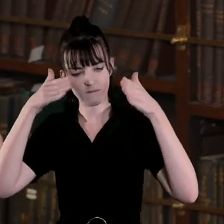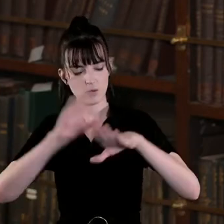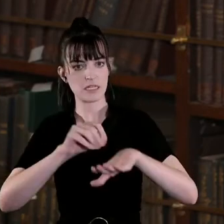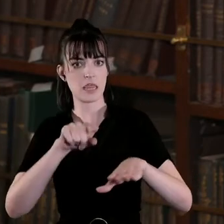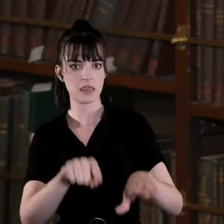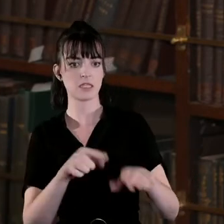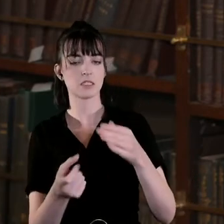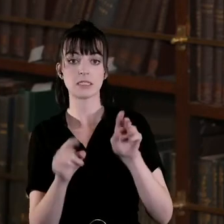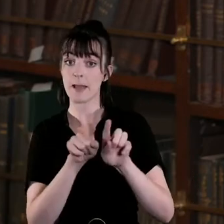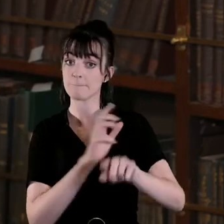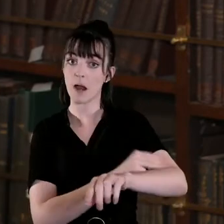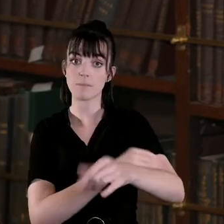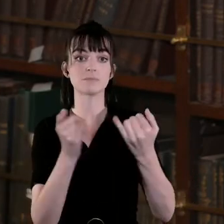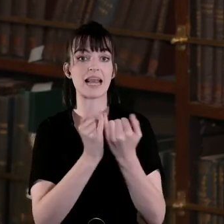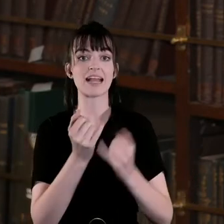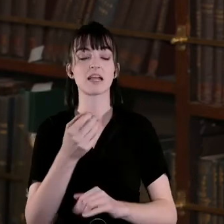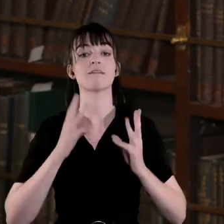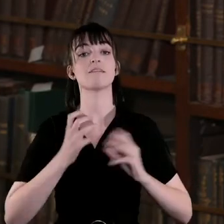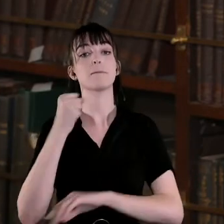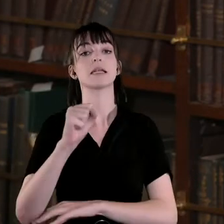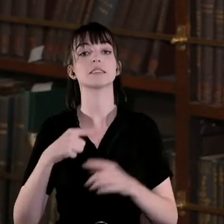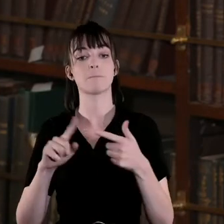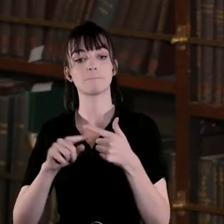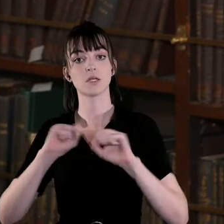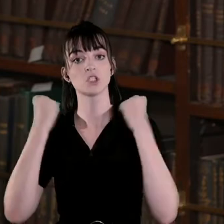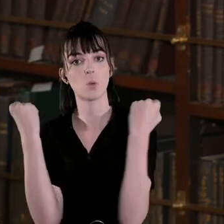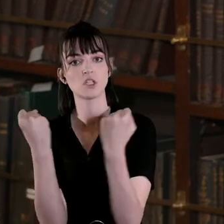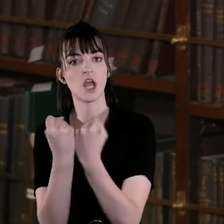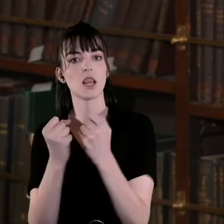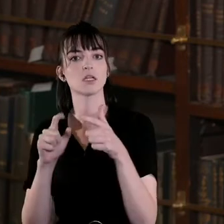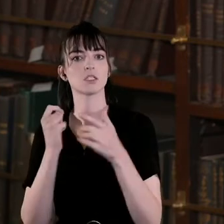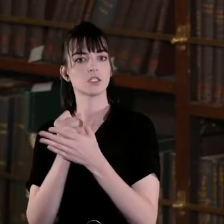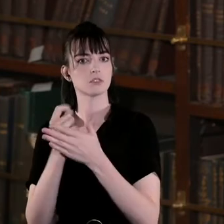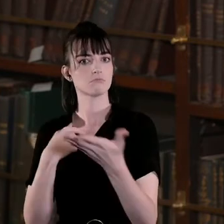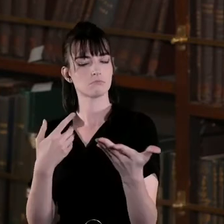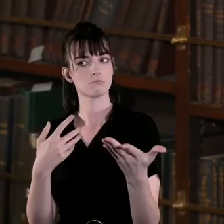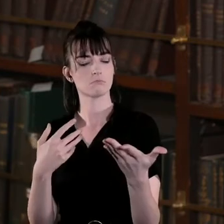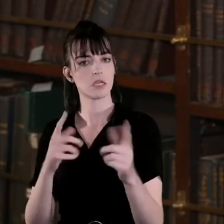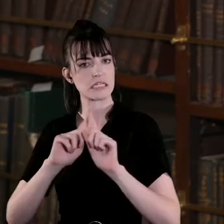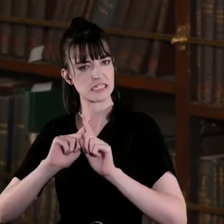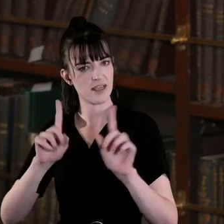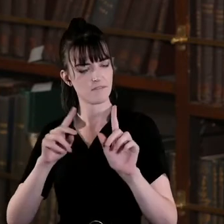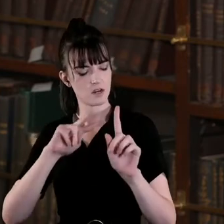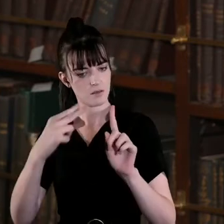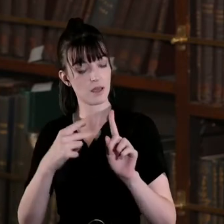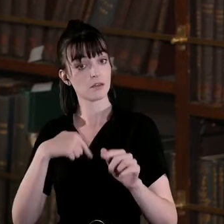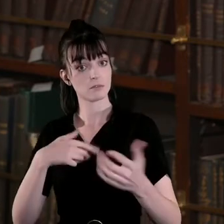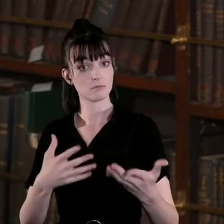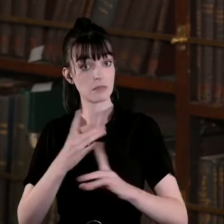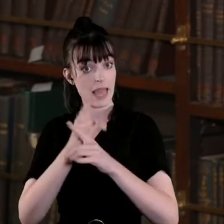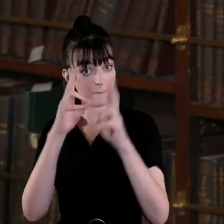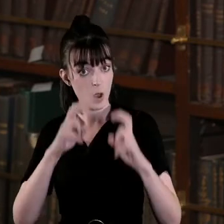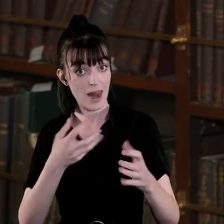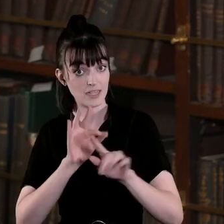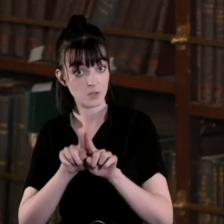feminism sociology all these different approaches that that's probably enriched the analysis as well absolutely